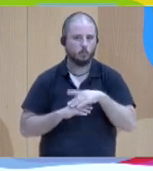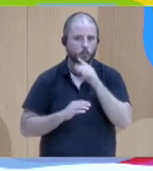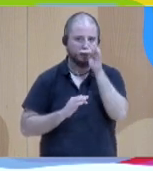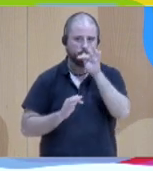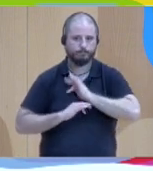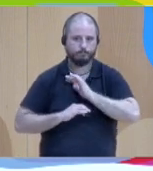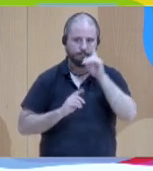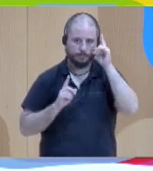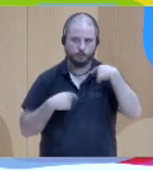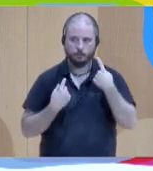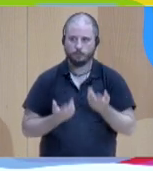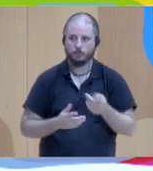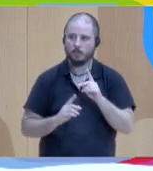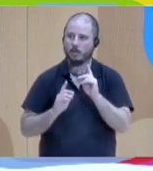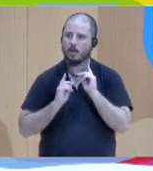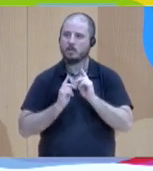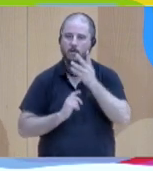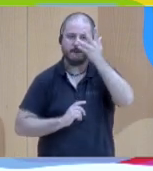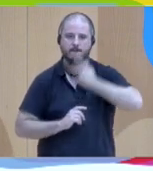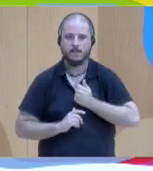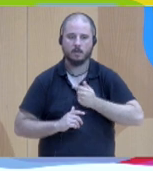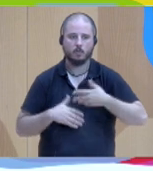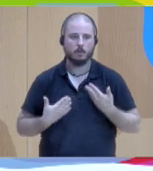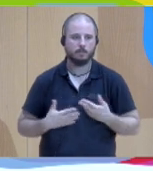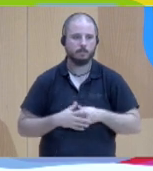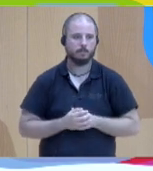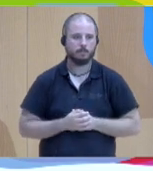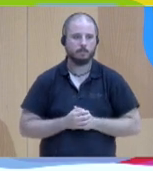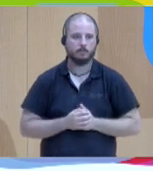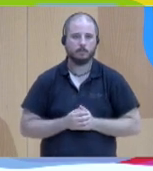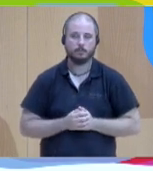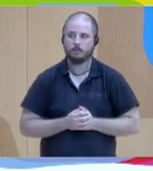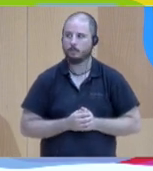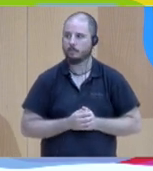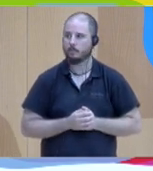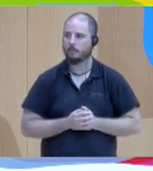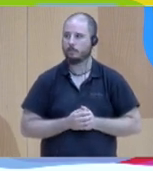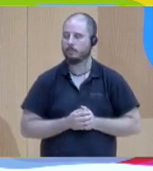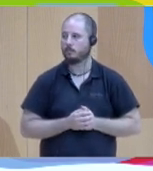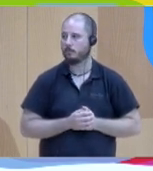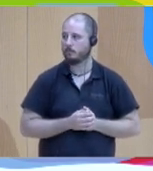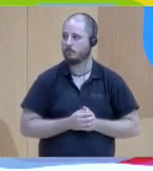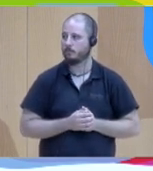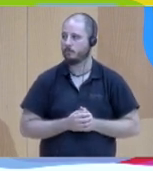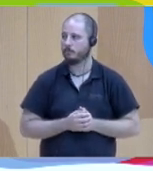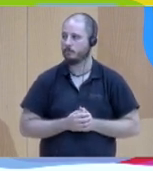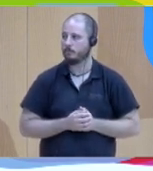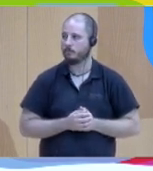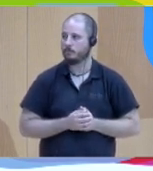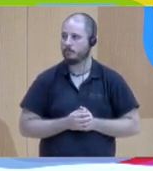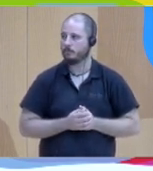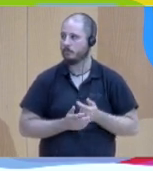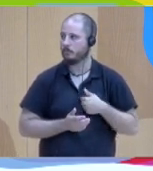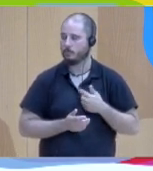teacher and then studying social work is that maybe this happens in Navarra I don't know but you have a